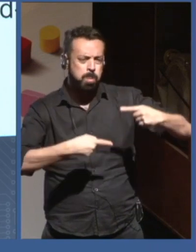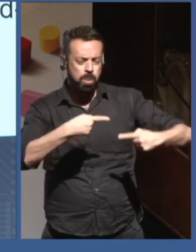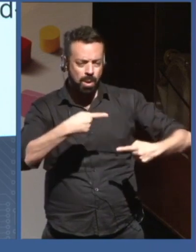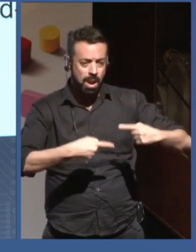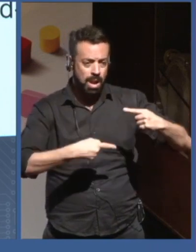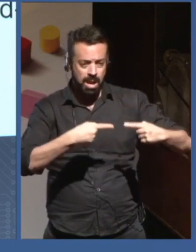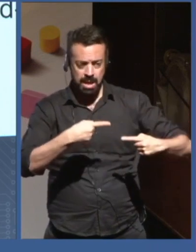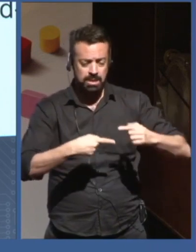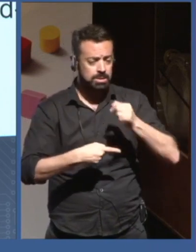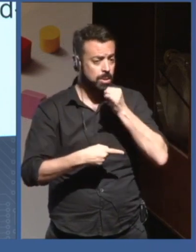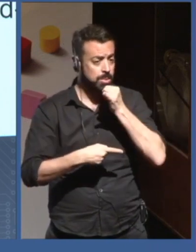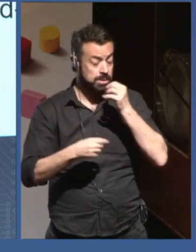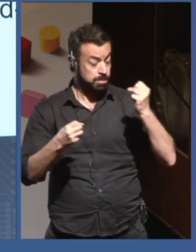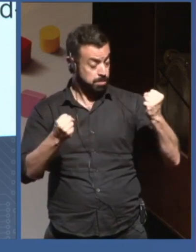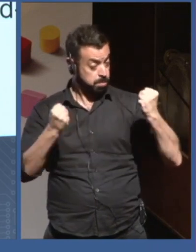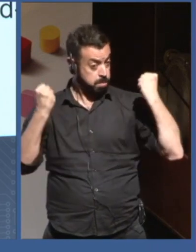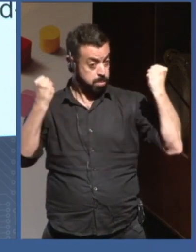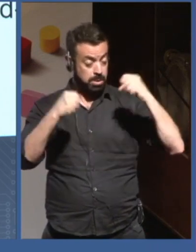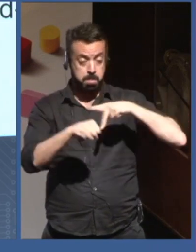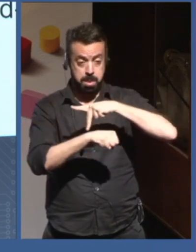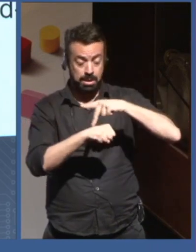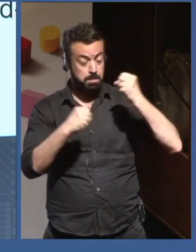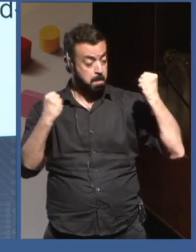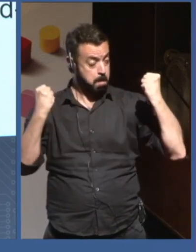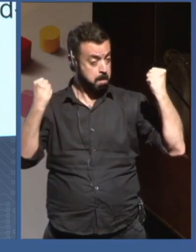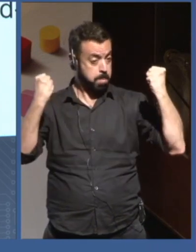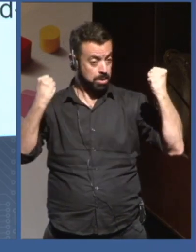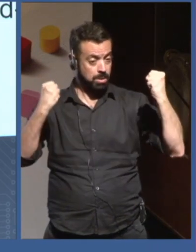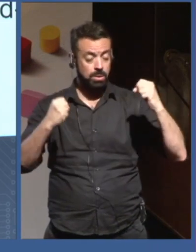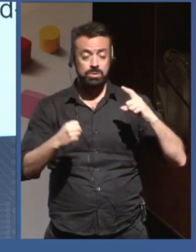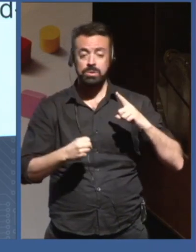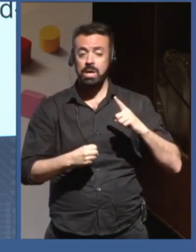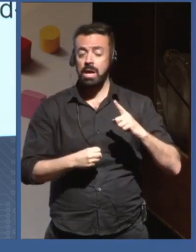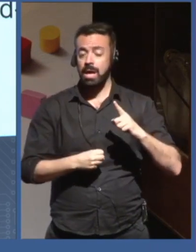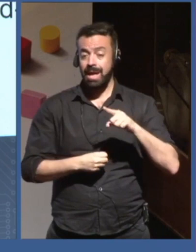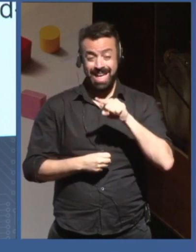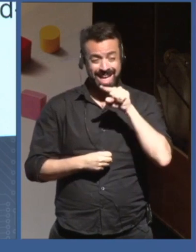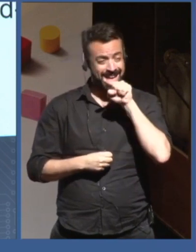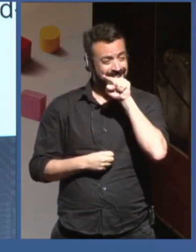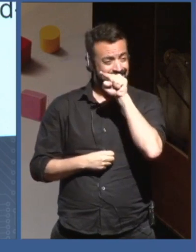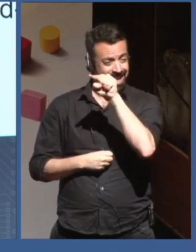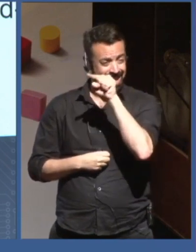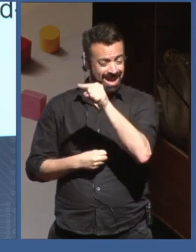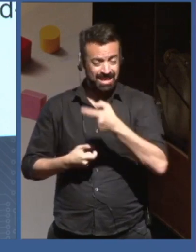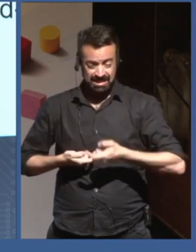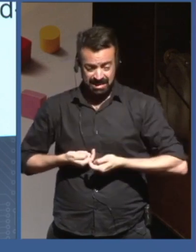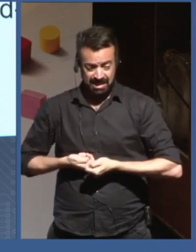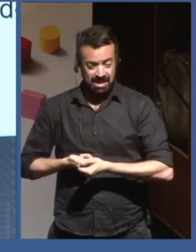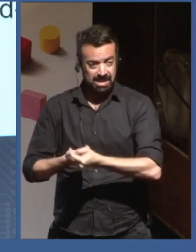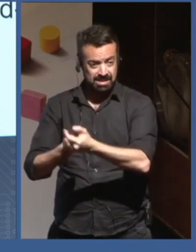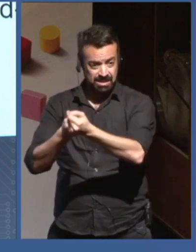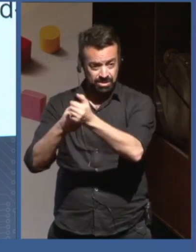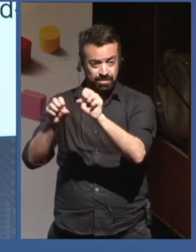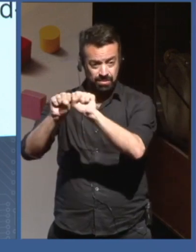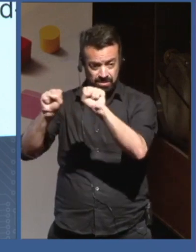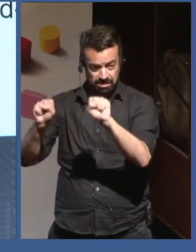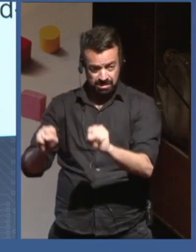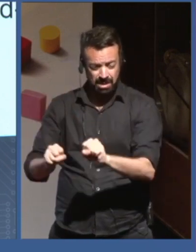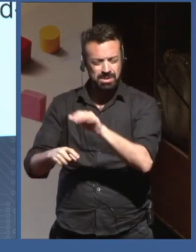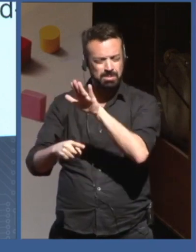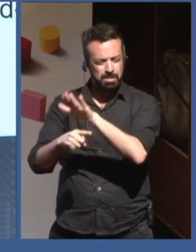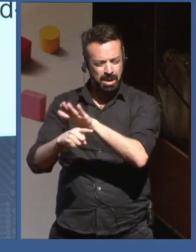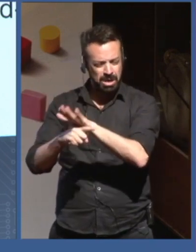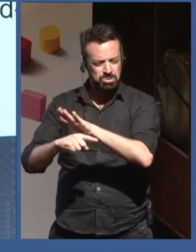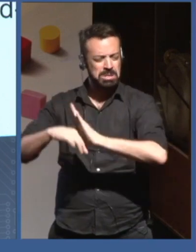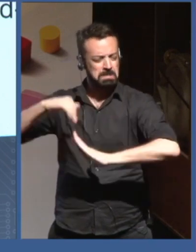quo have very little to no incentive for systems to be more efficient, for systems to be fairer,